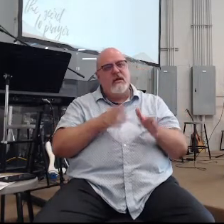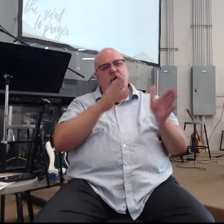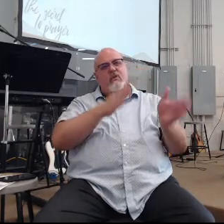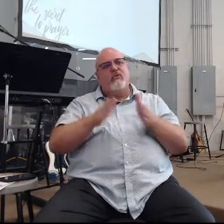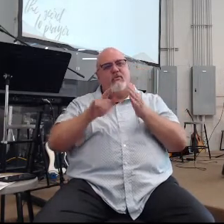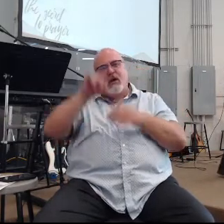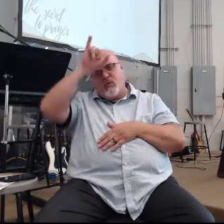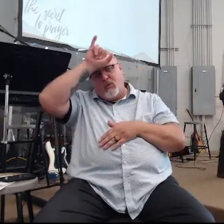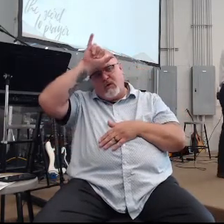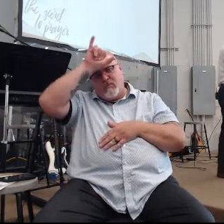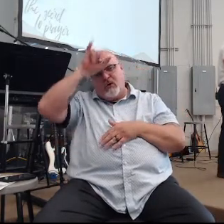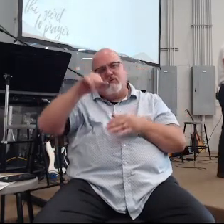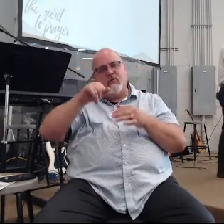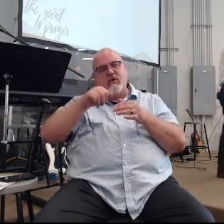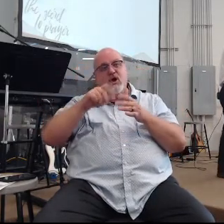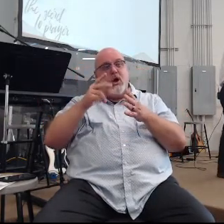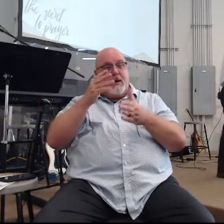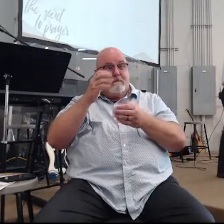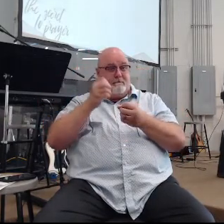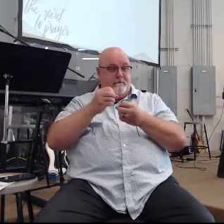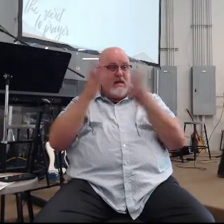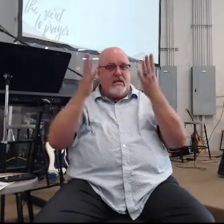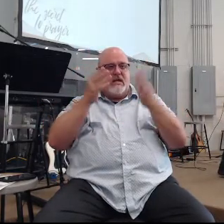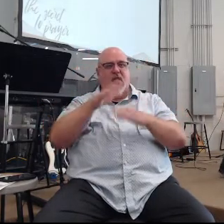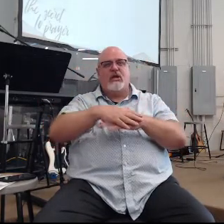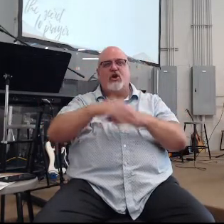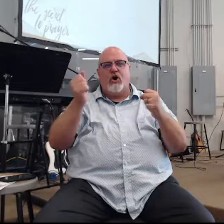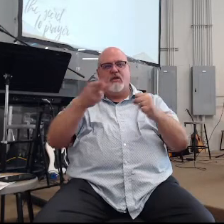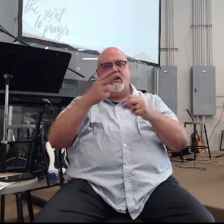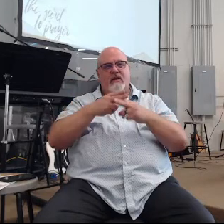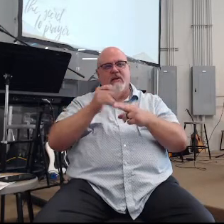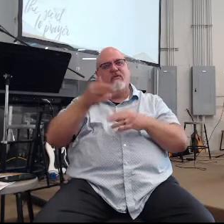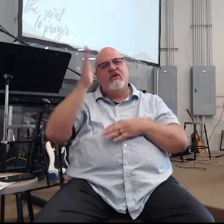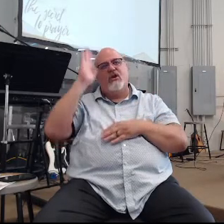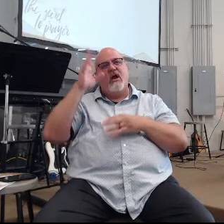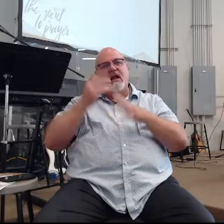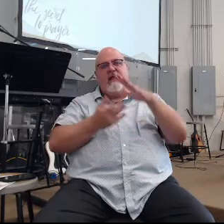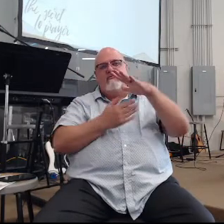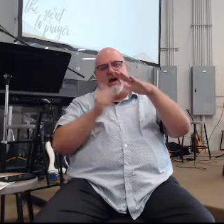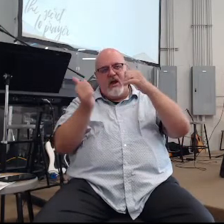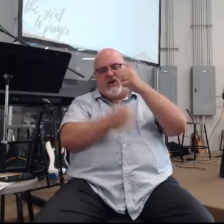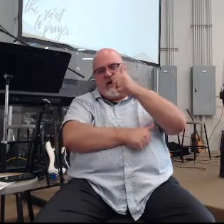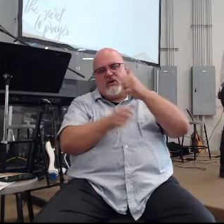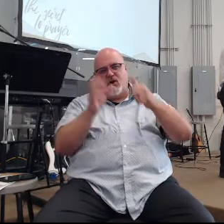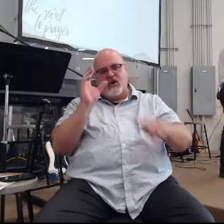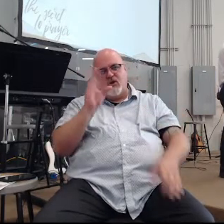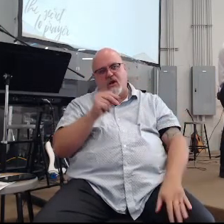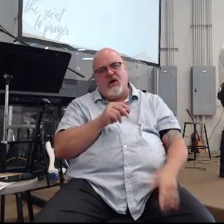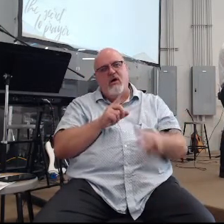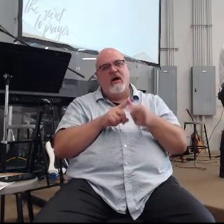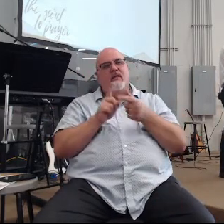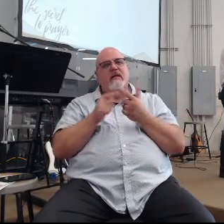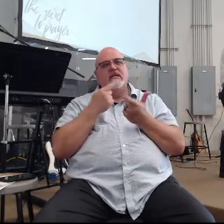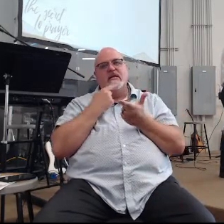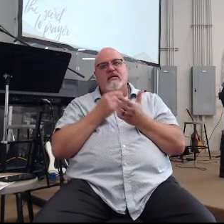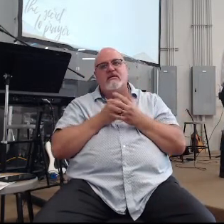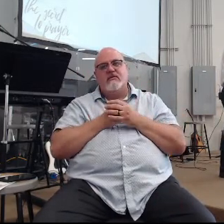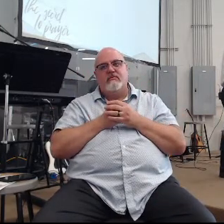first for your many and call upon the name of your God but put no fire under it and then he says